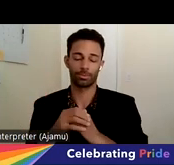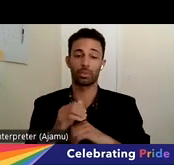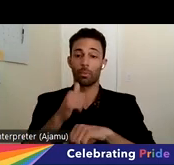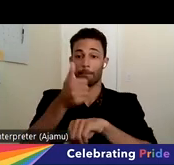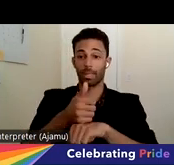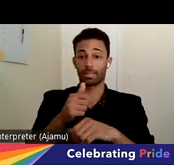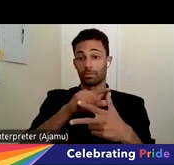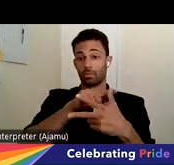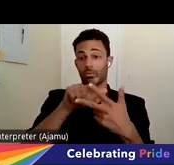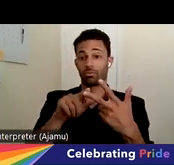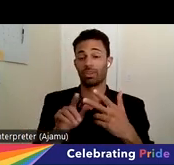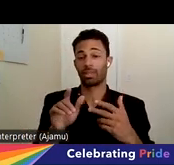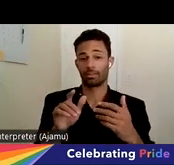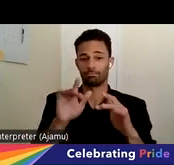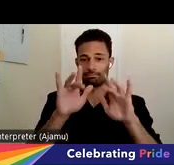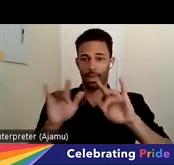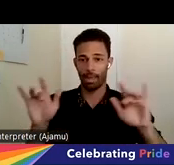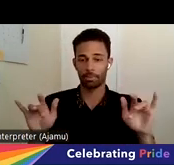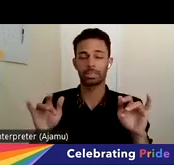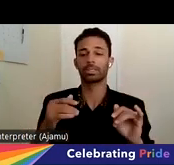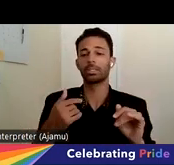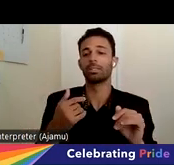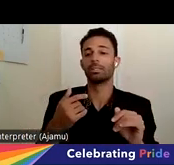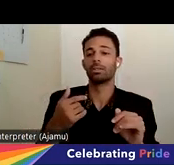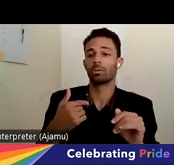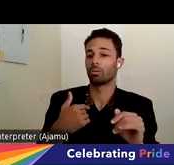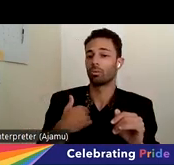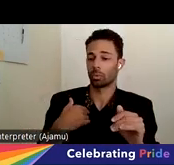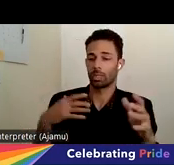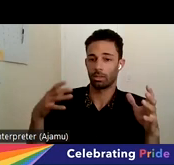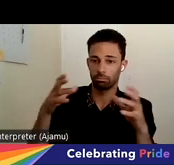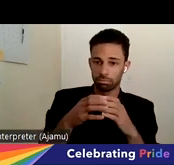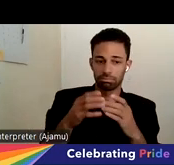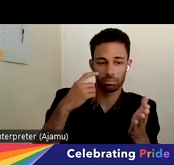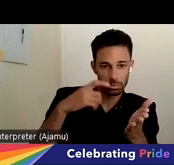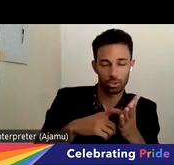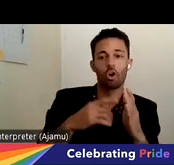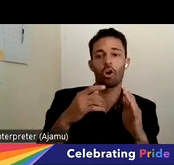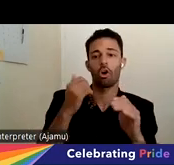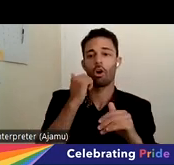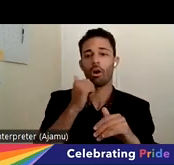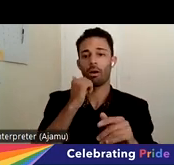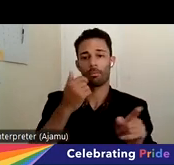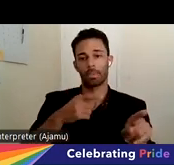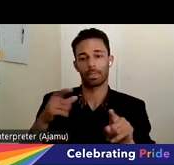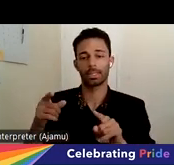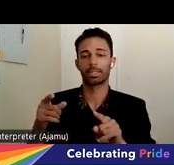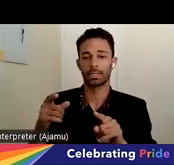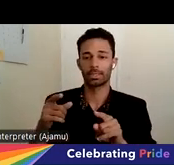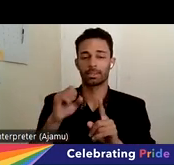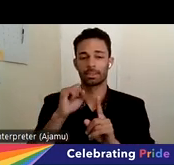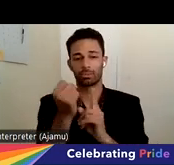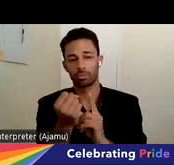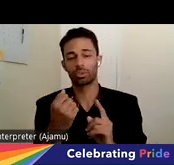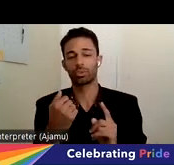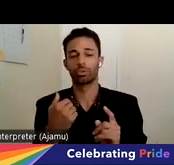EDJCC groups came together and acknowledged as really common scenarios that inform what